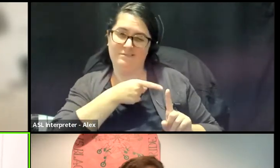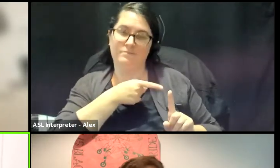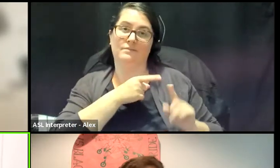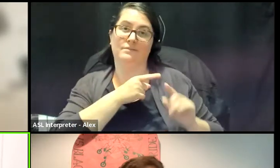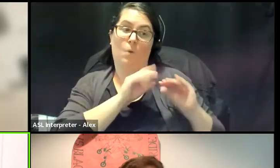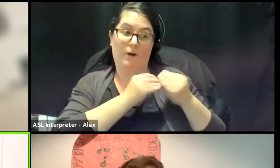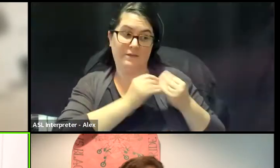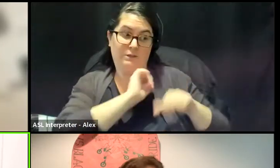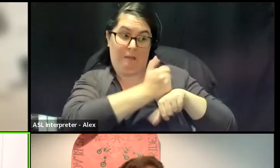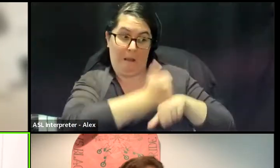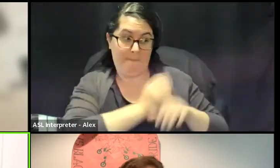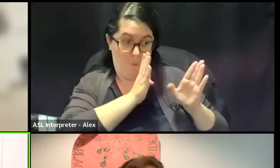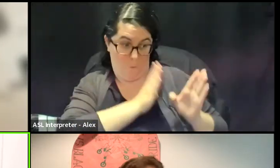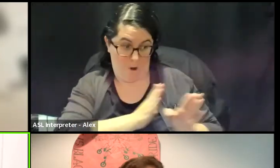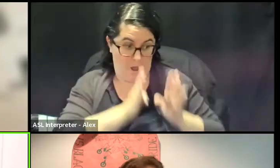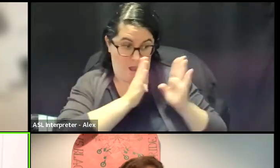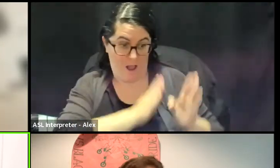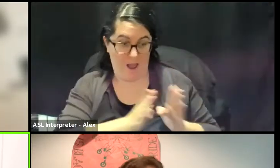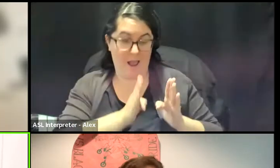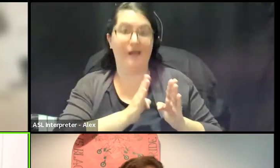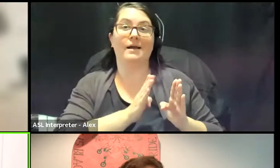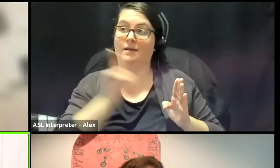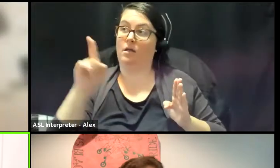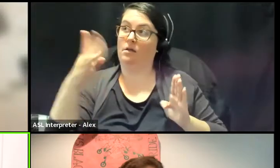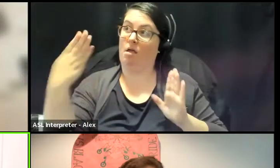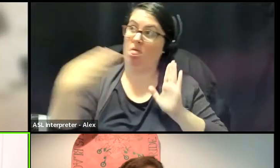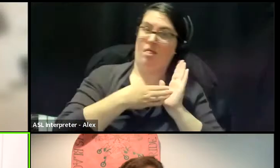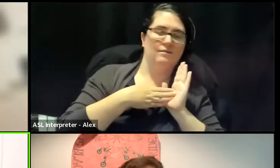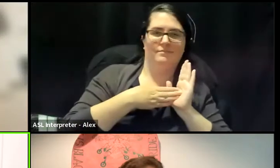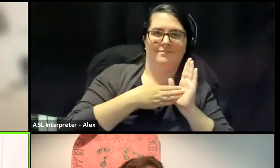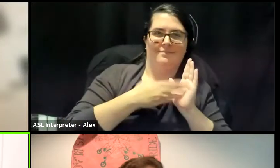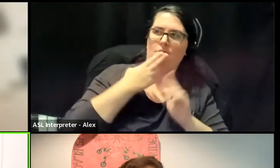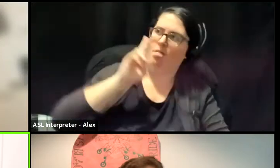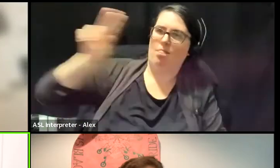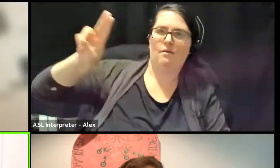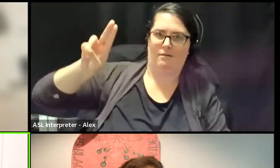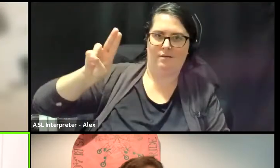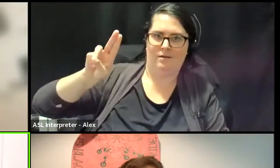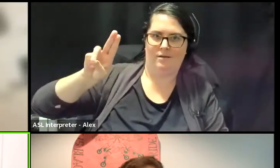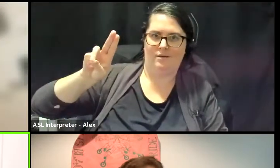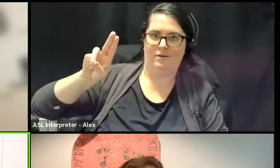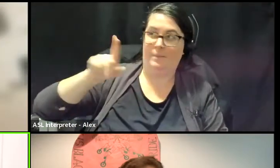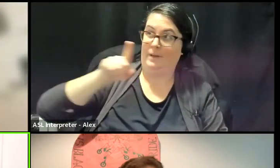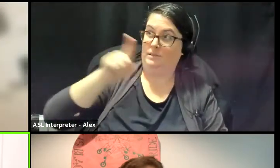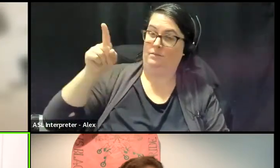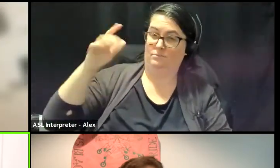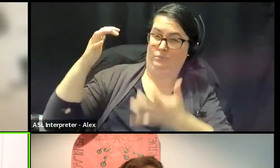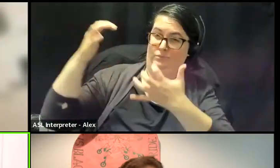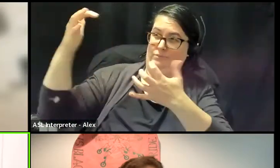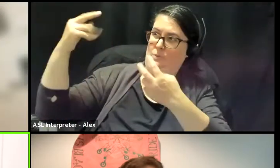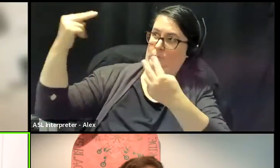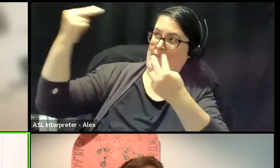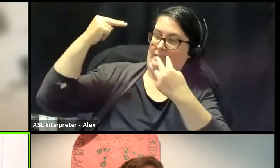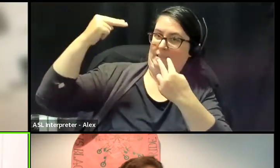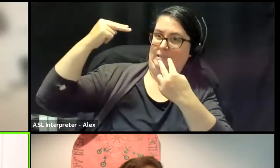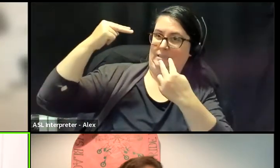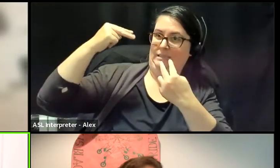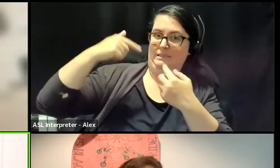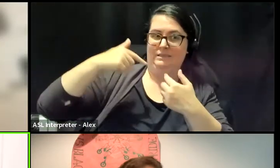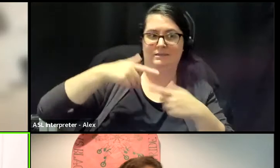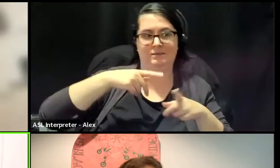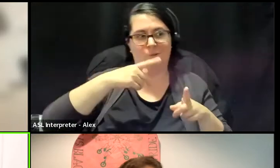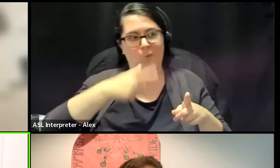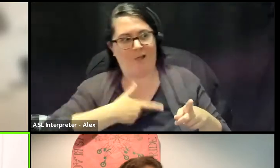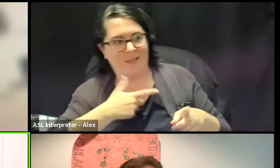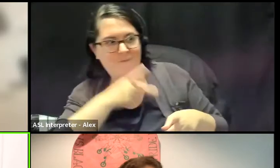are able to counter this attack, considering it's coming from masses of people who see people living in the